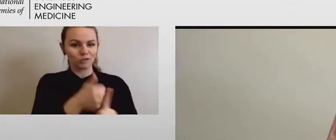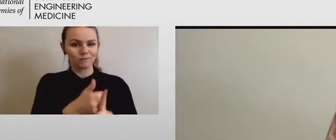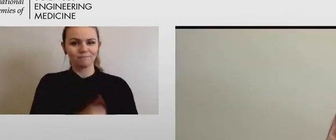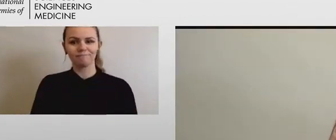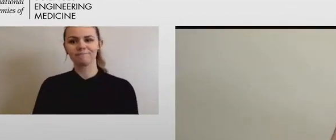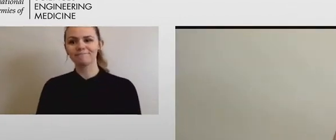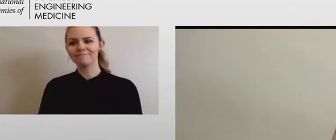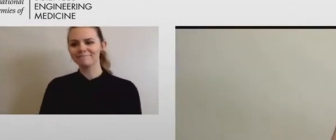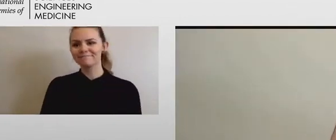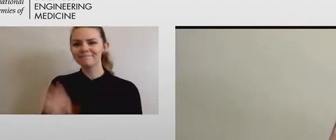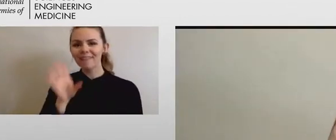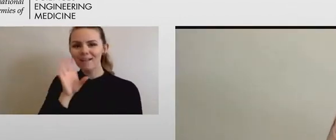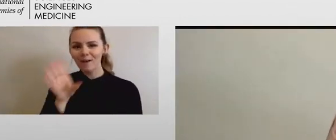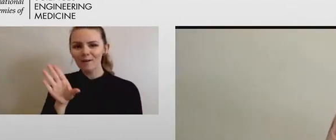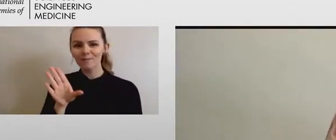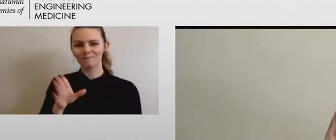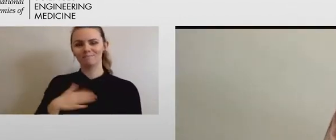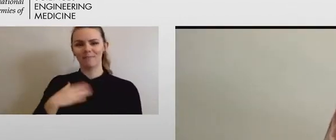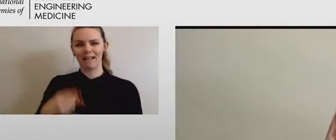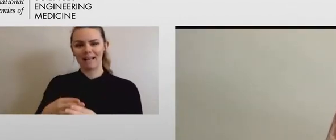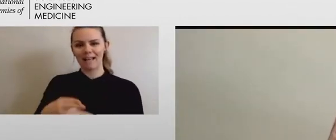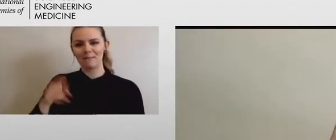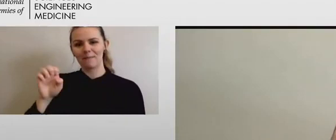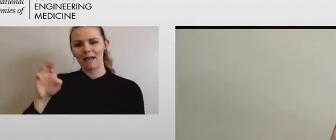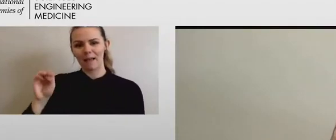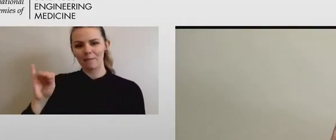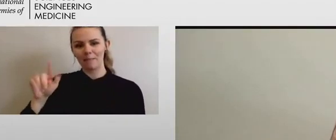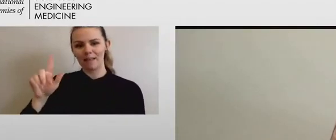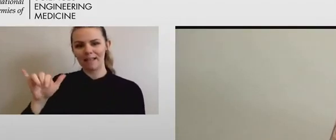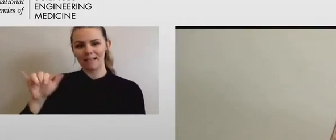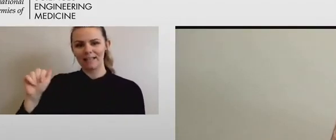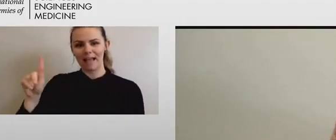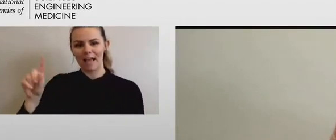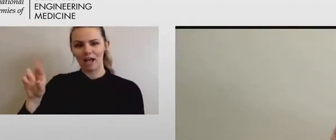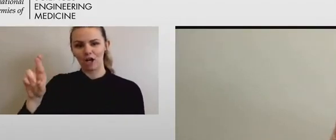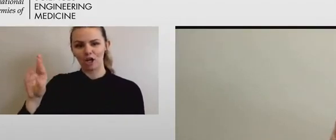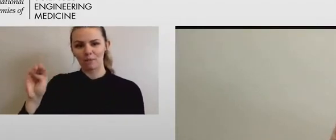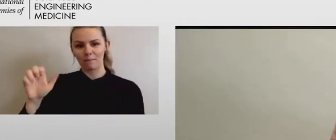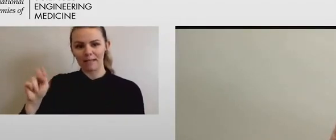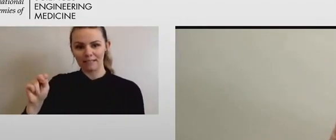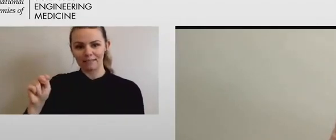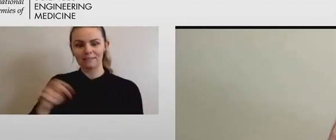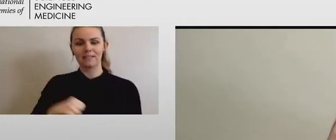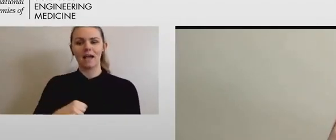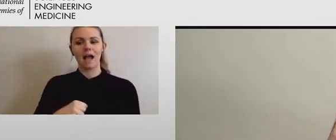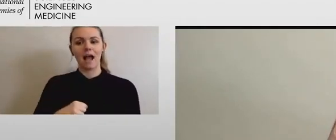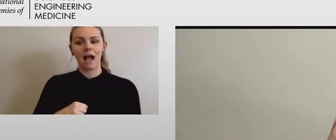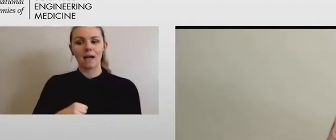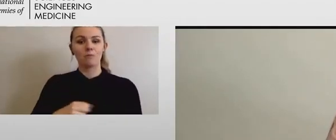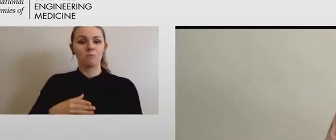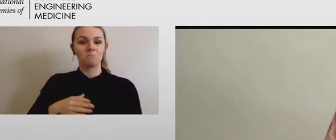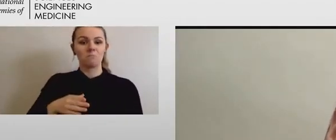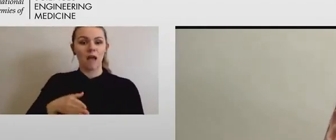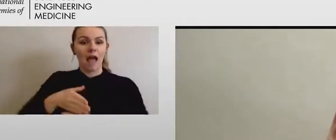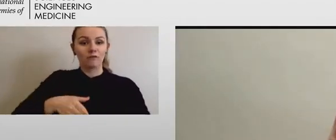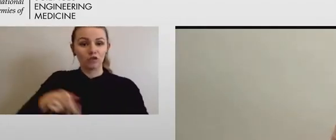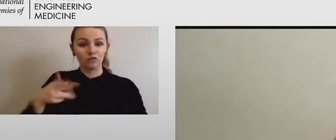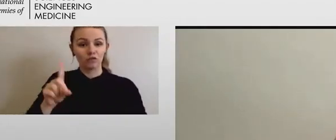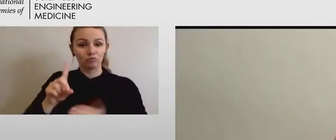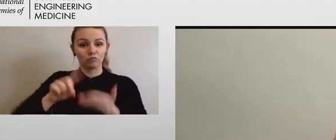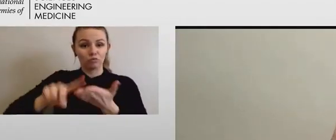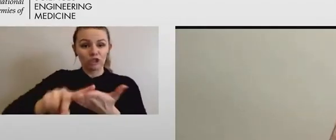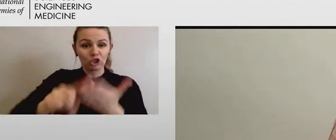Hello, my name is Emily Ackerman. I am a postdoctoral researcher at Harvard Medical School.